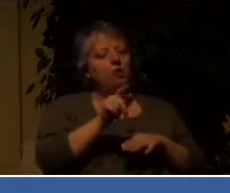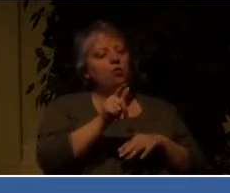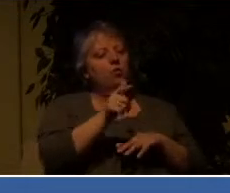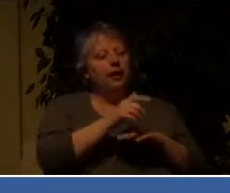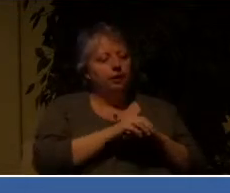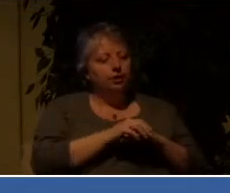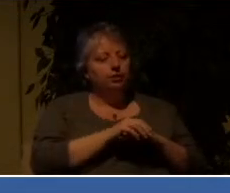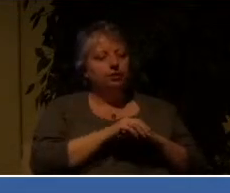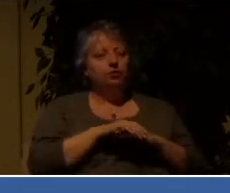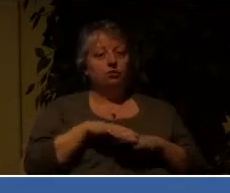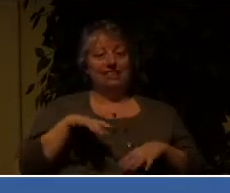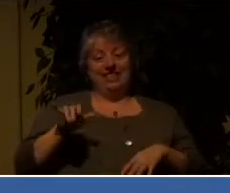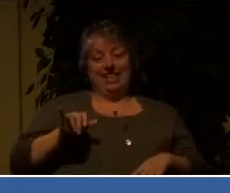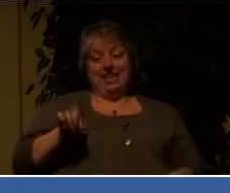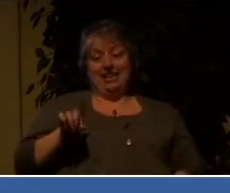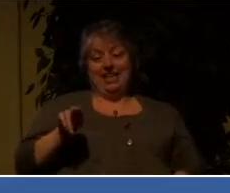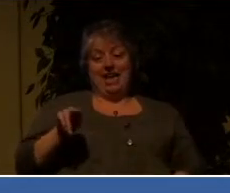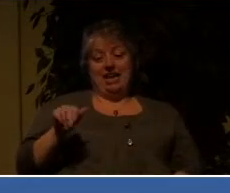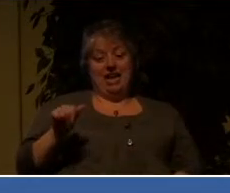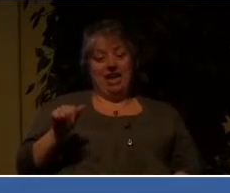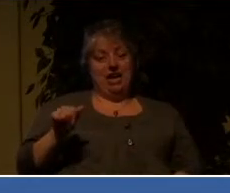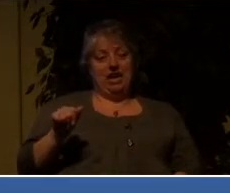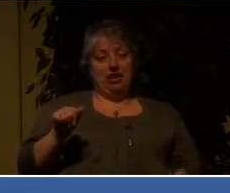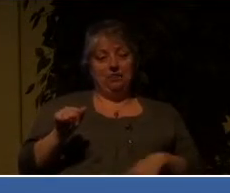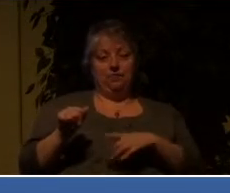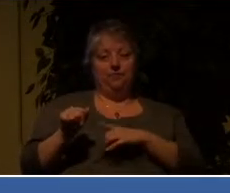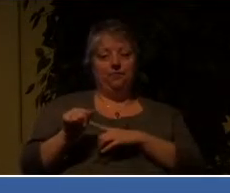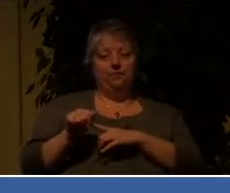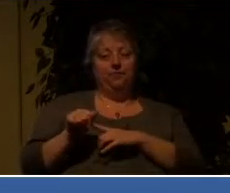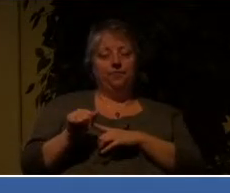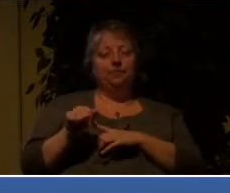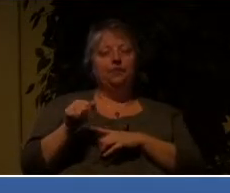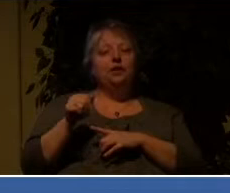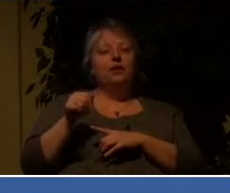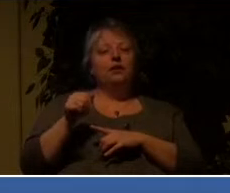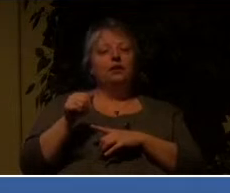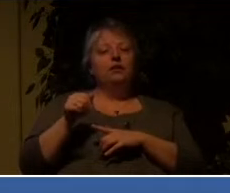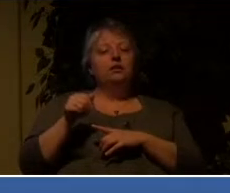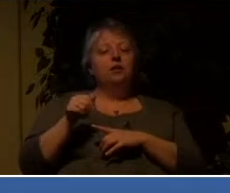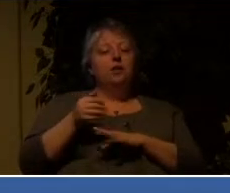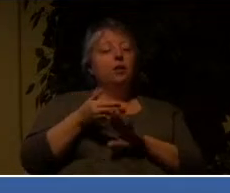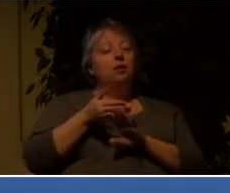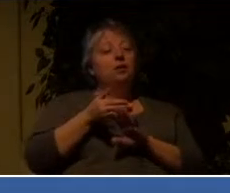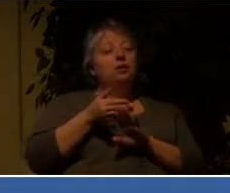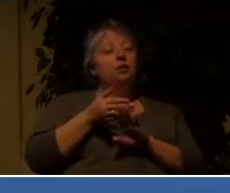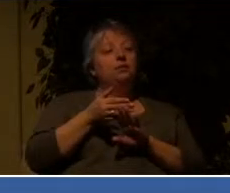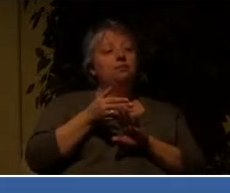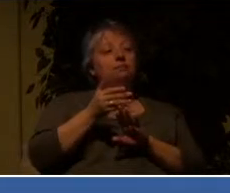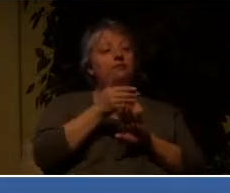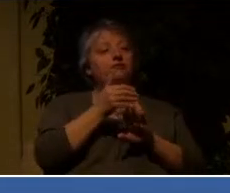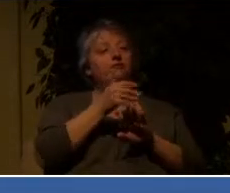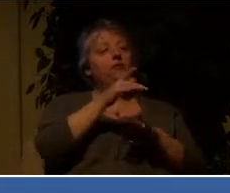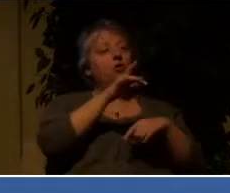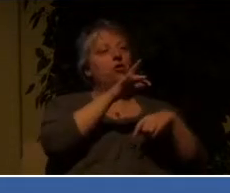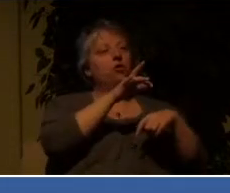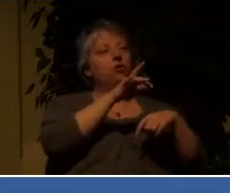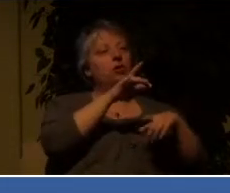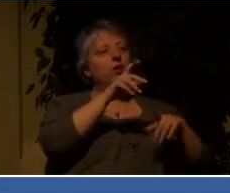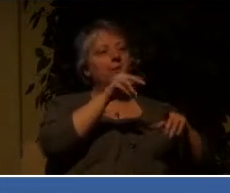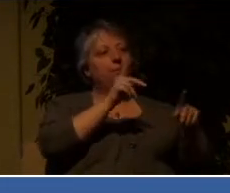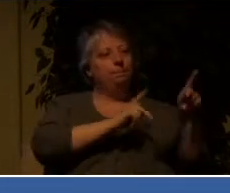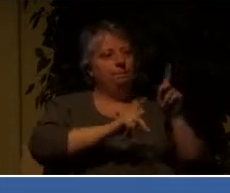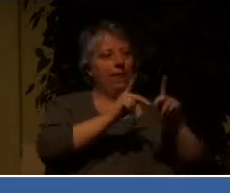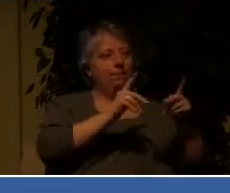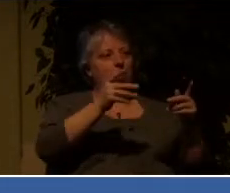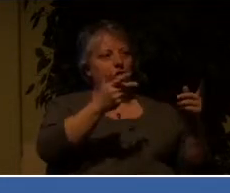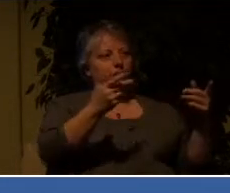lives in everybody's heart before the harvest of the earth is completed is going to be shown for